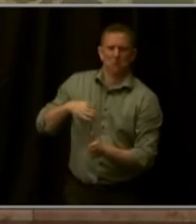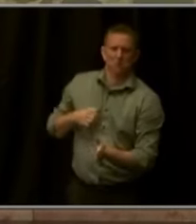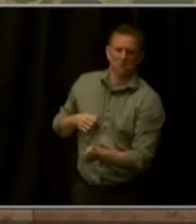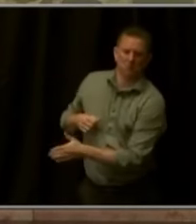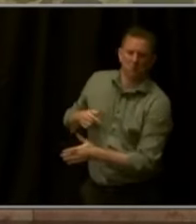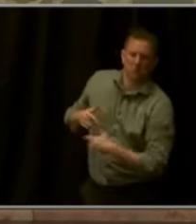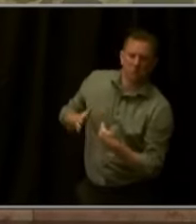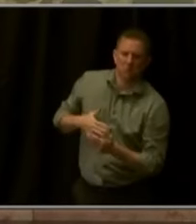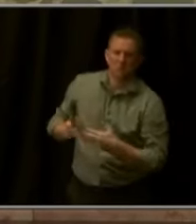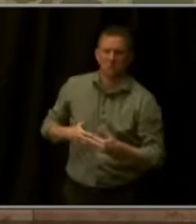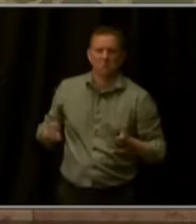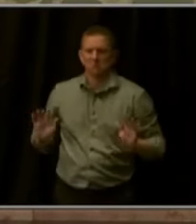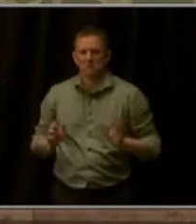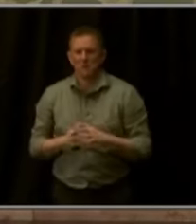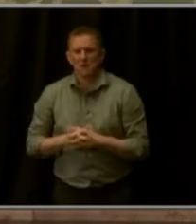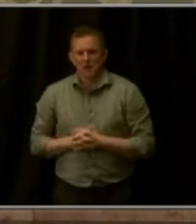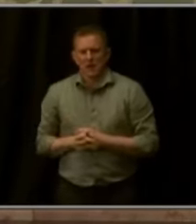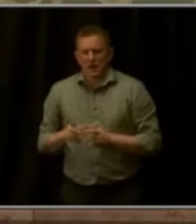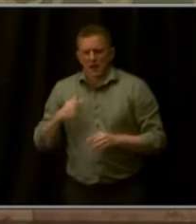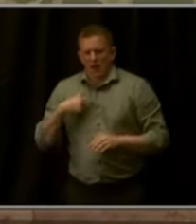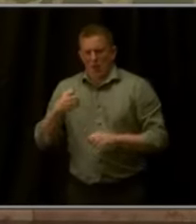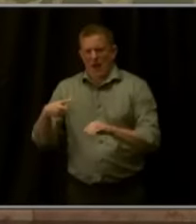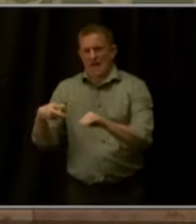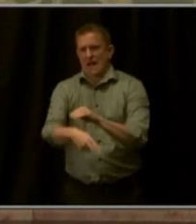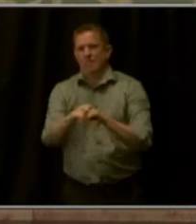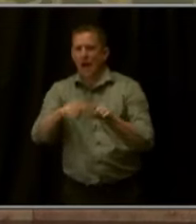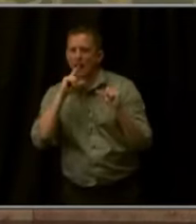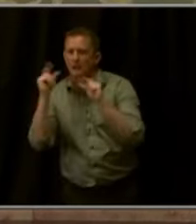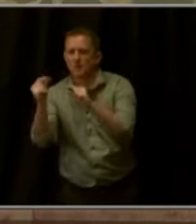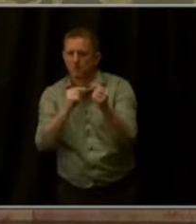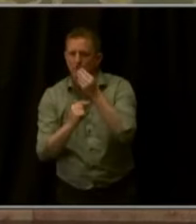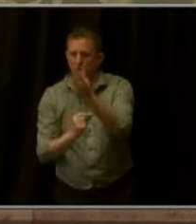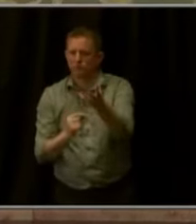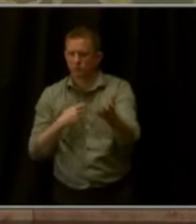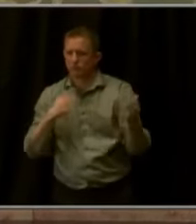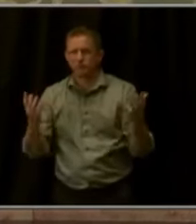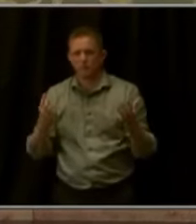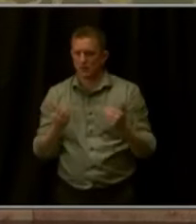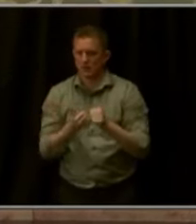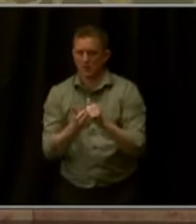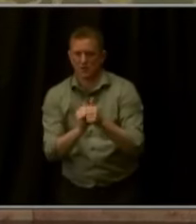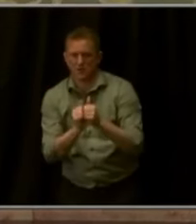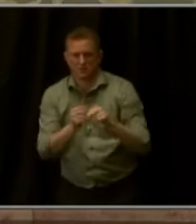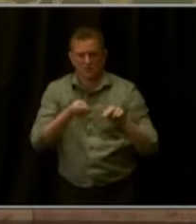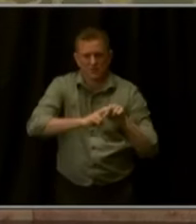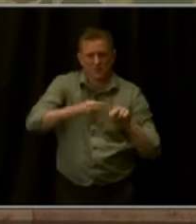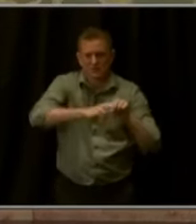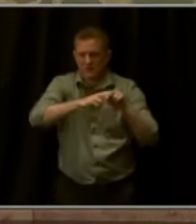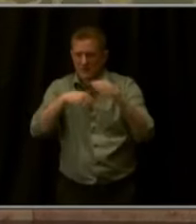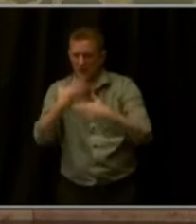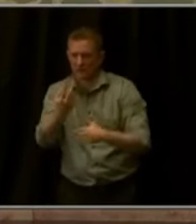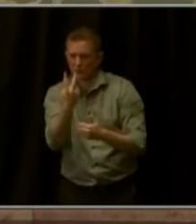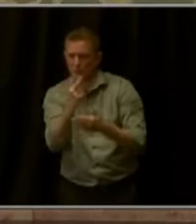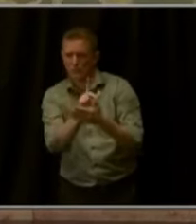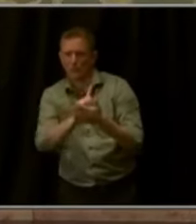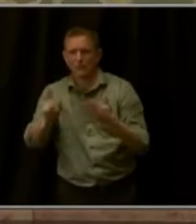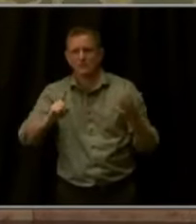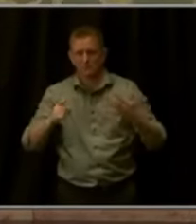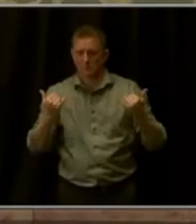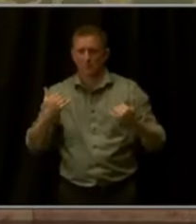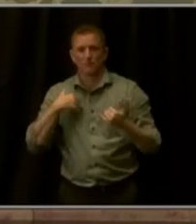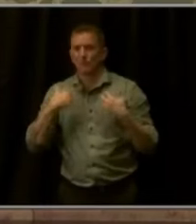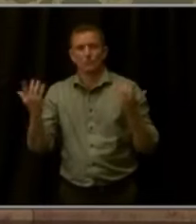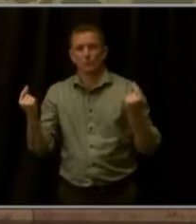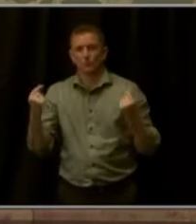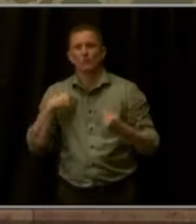an end to the speculation. With the competition gearing up in the next few weeks, I want to announce I'm ready to try out for the Colorado Rockies this